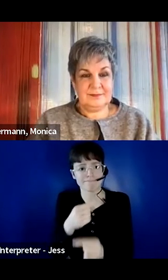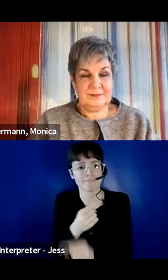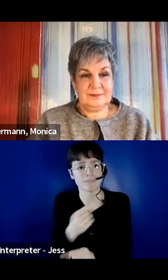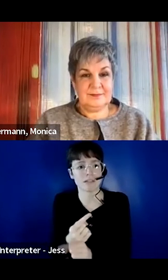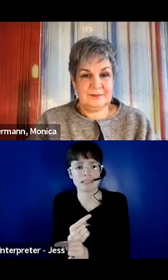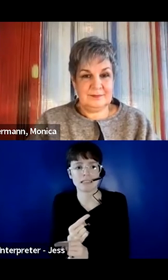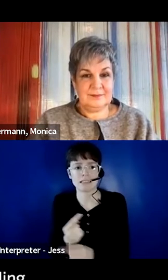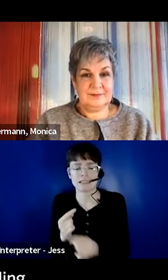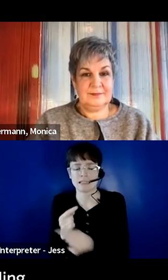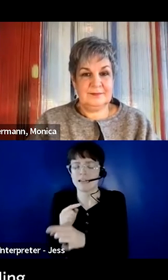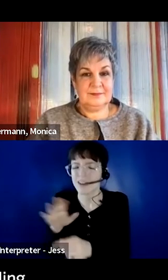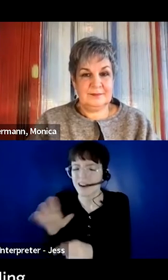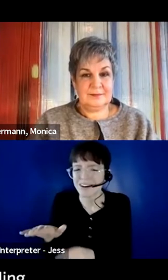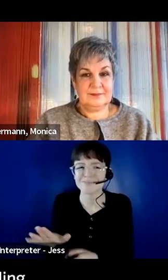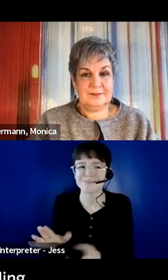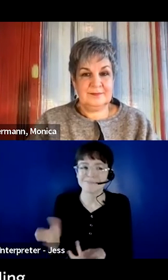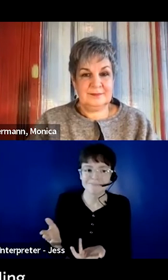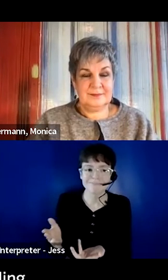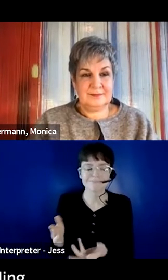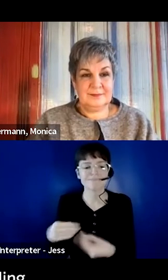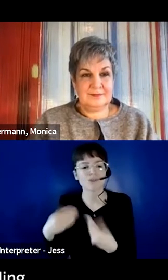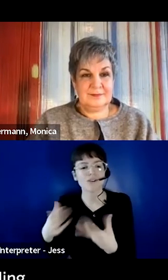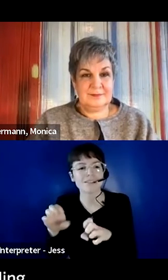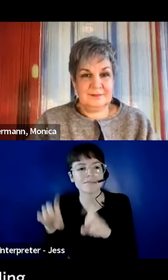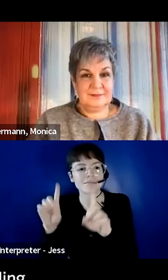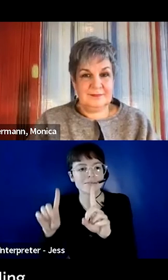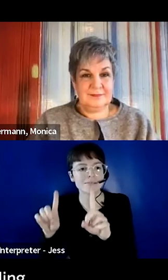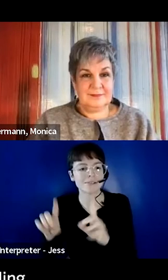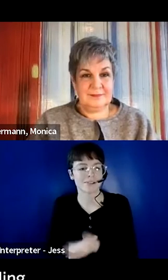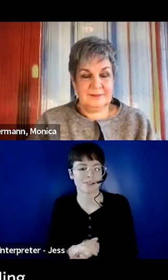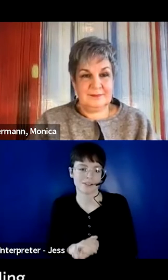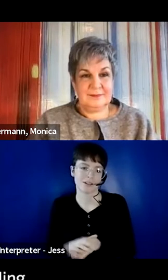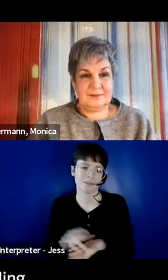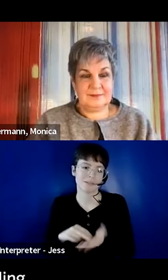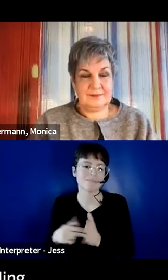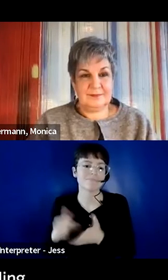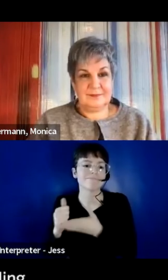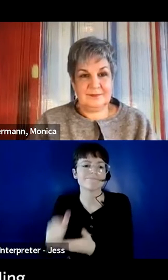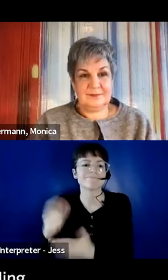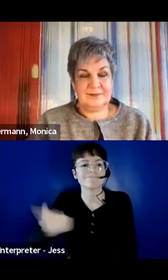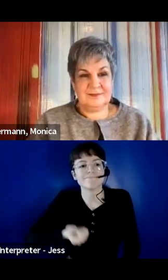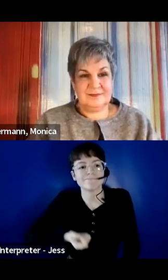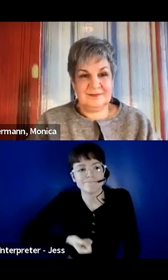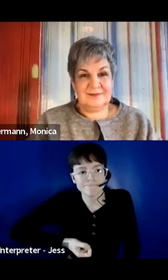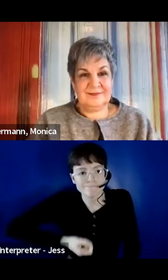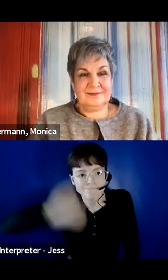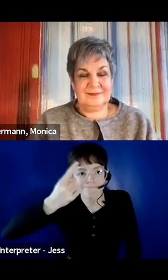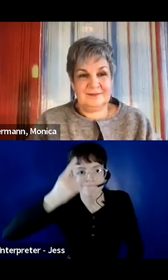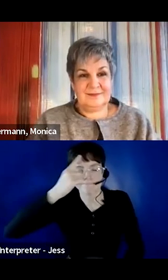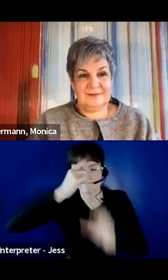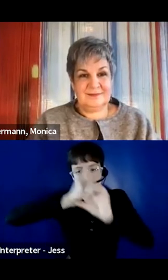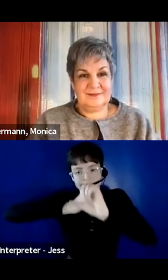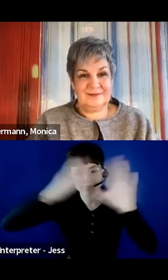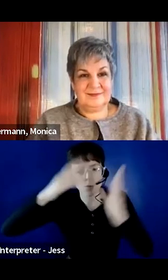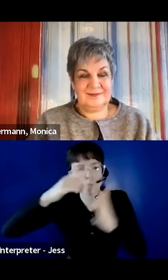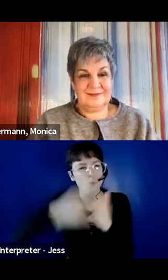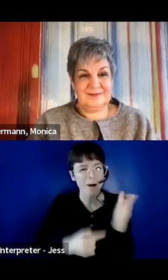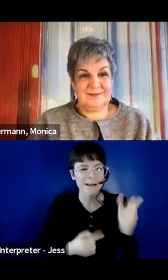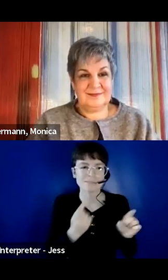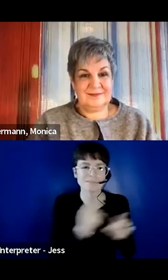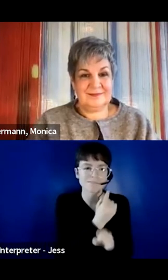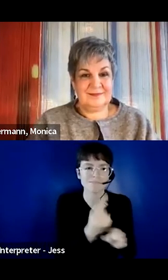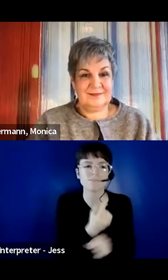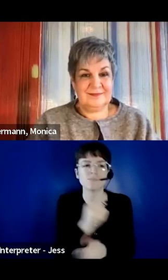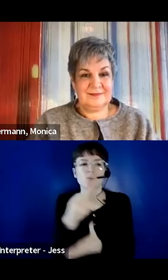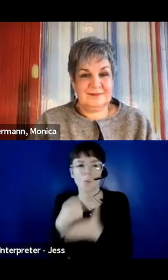you provide education so that they have a deeper understanding around the language that's appropriate. And so just to lead with education